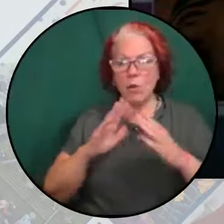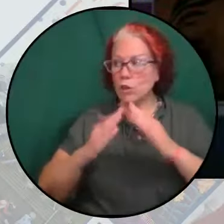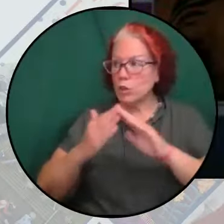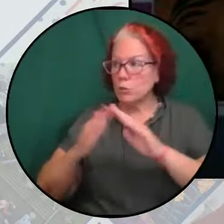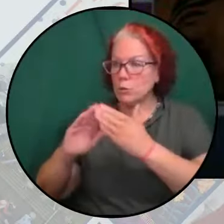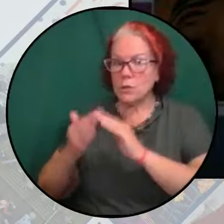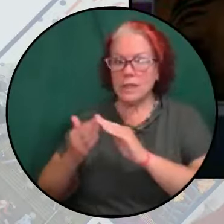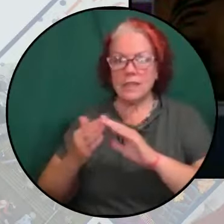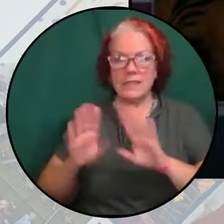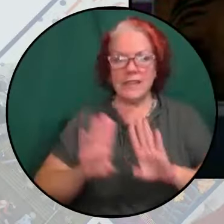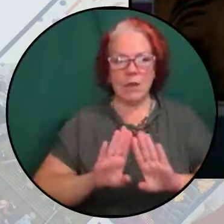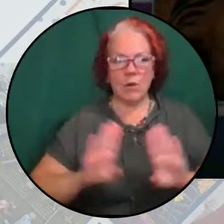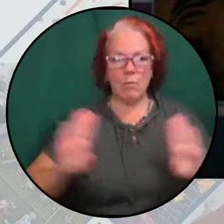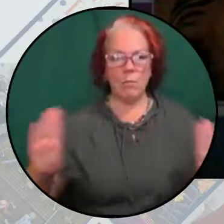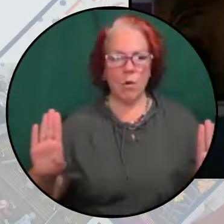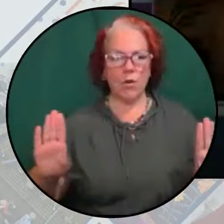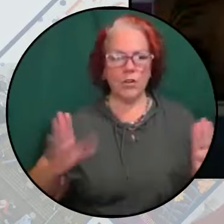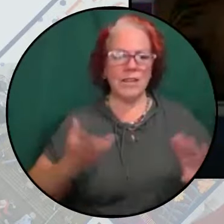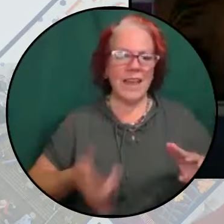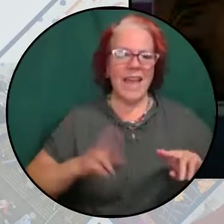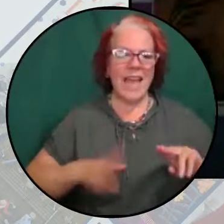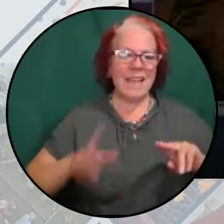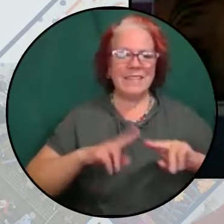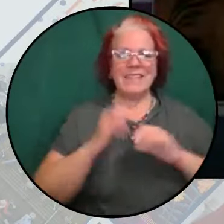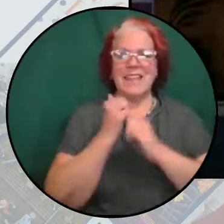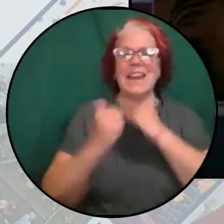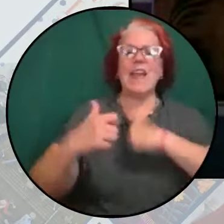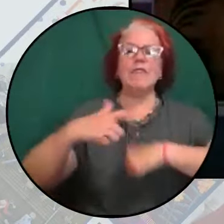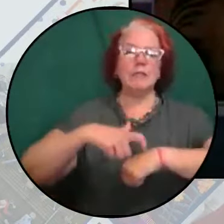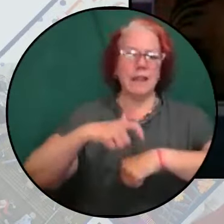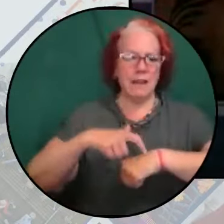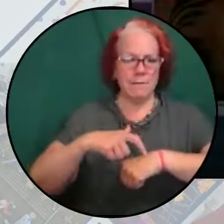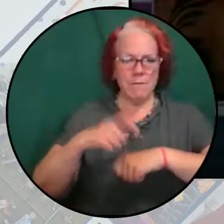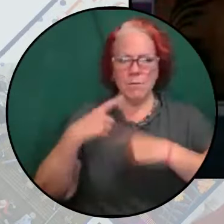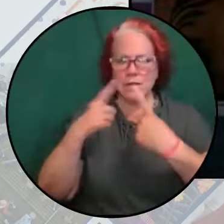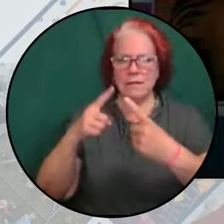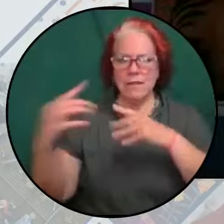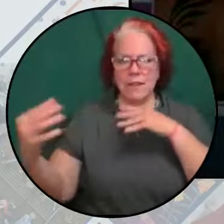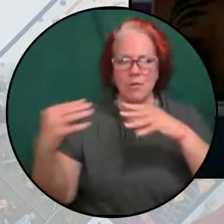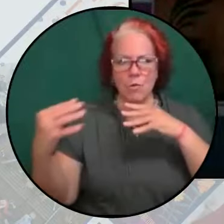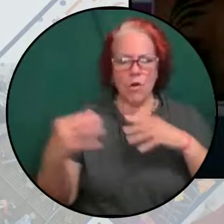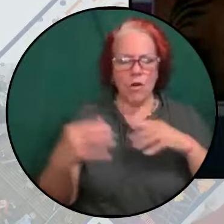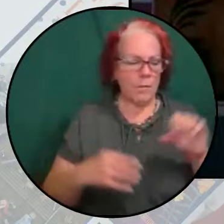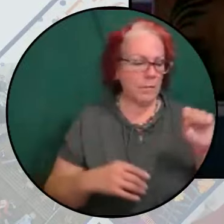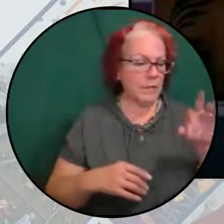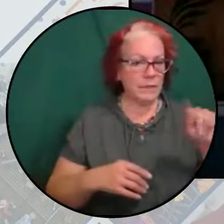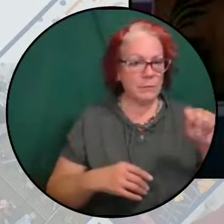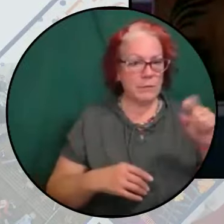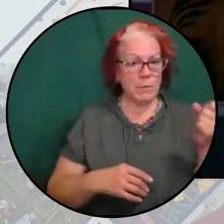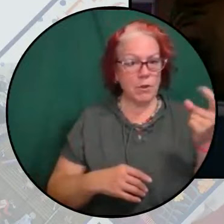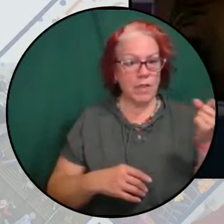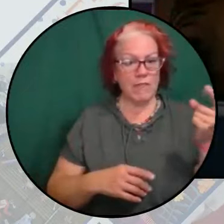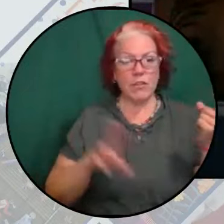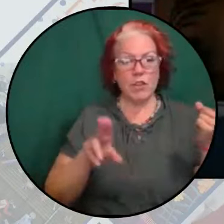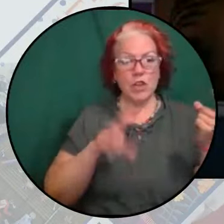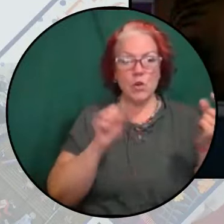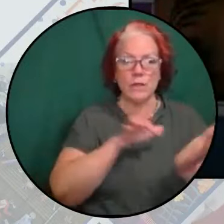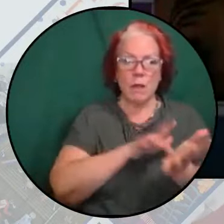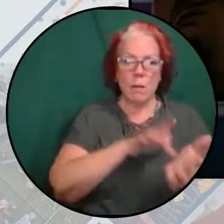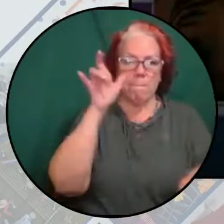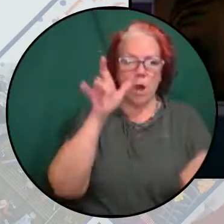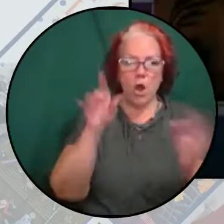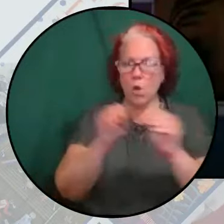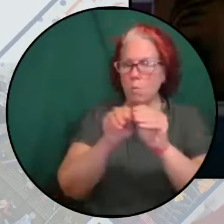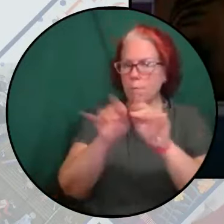every declaration of war. As the U.S. used September 11th to expand its imperial reach